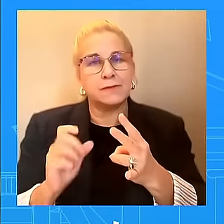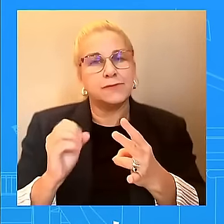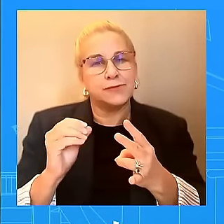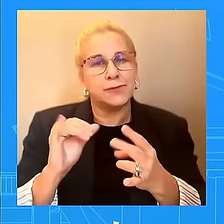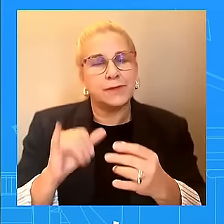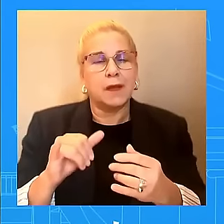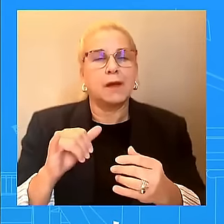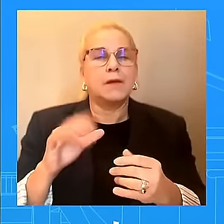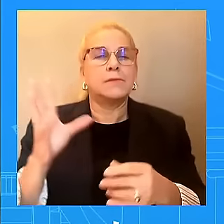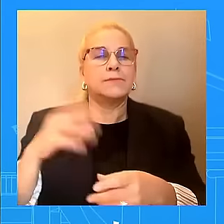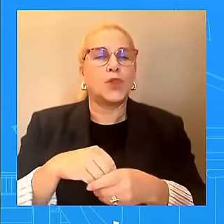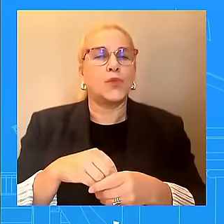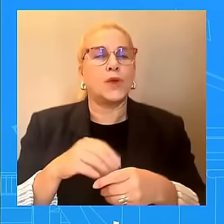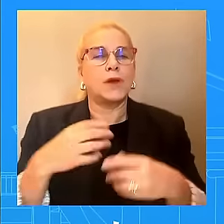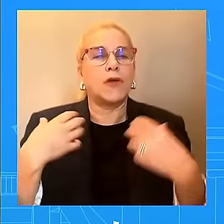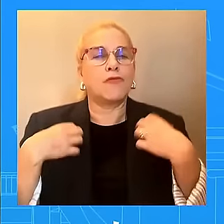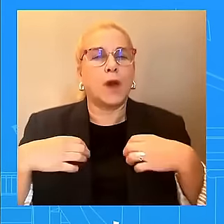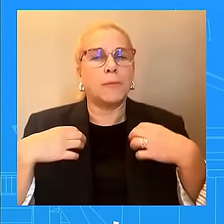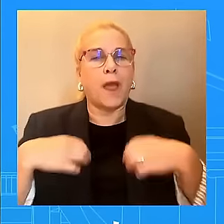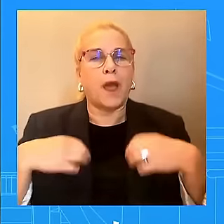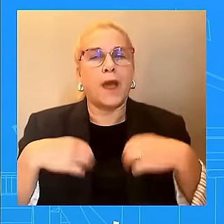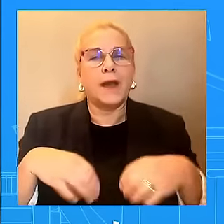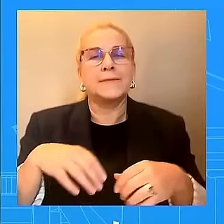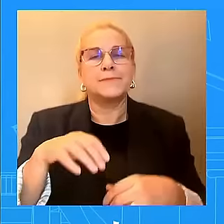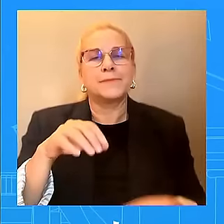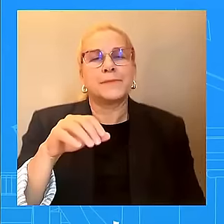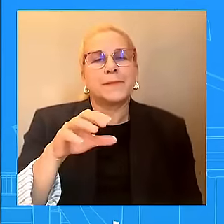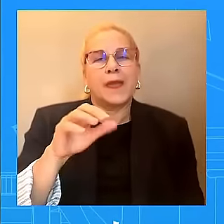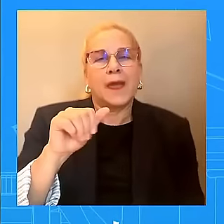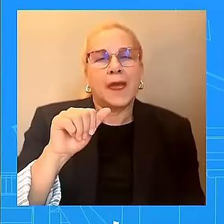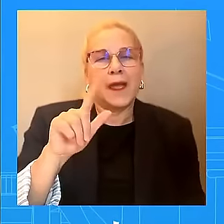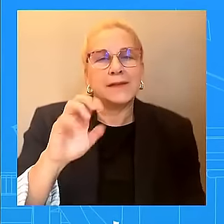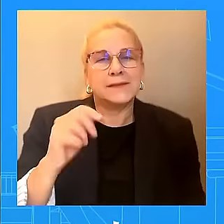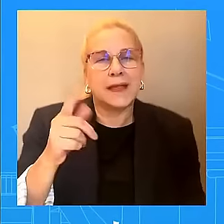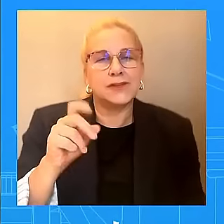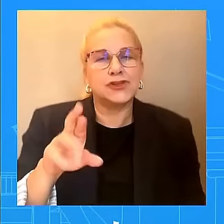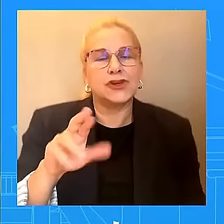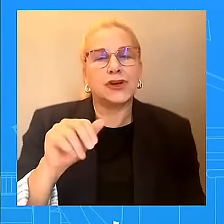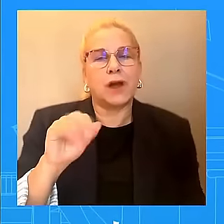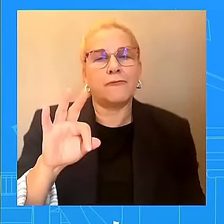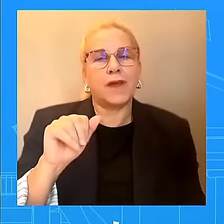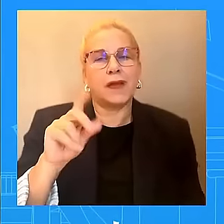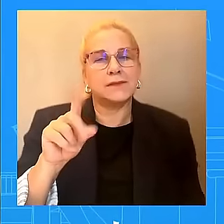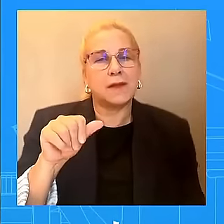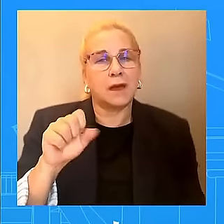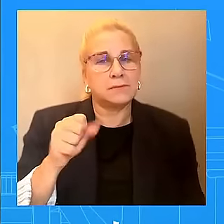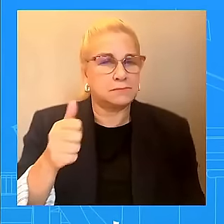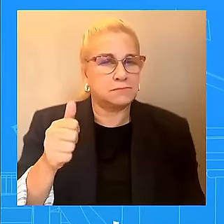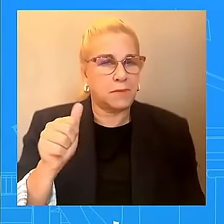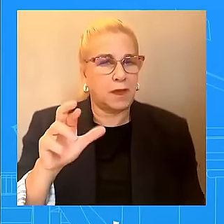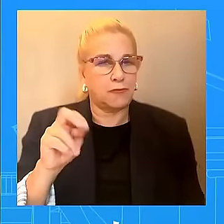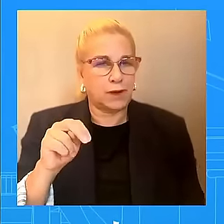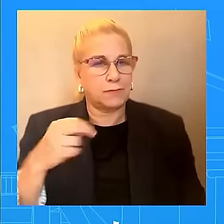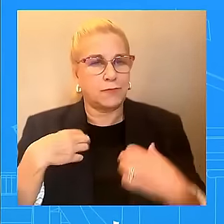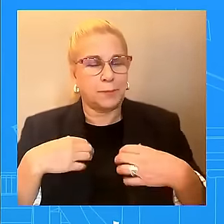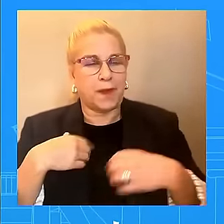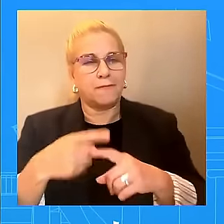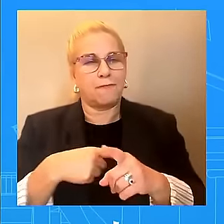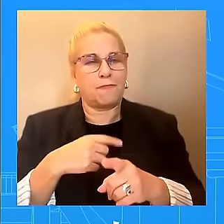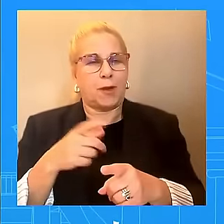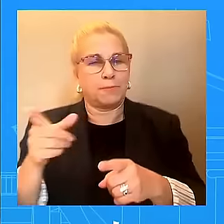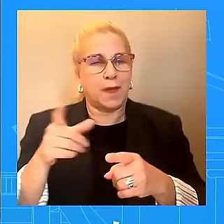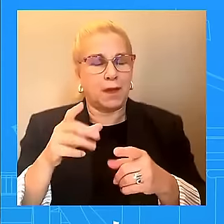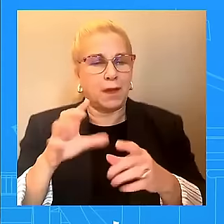for the candle lighting in remembrance of the victims of the October 7th attacks. The rabbi